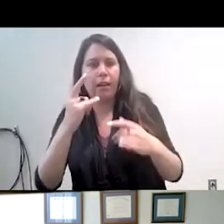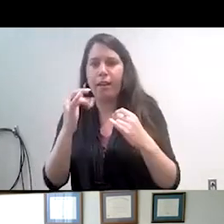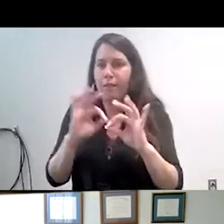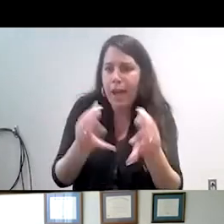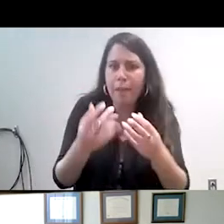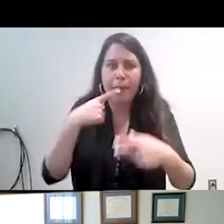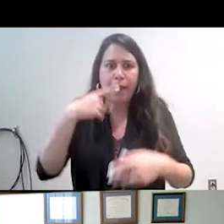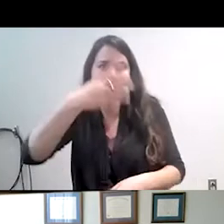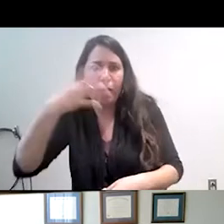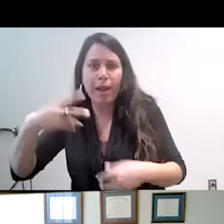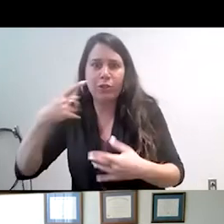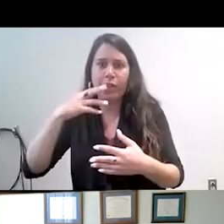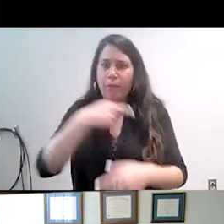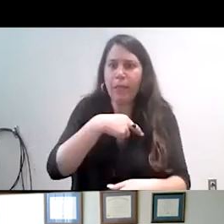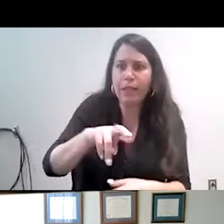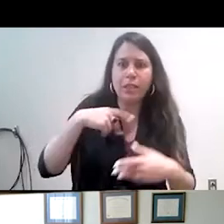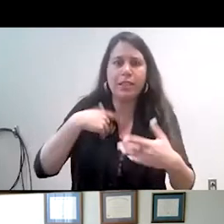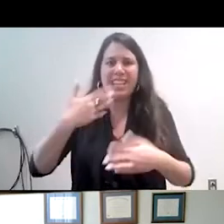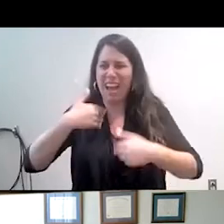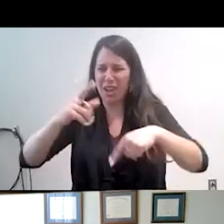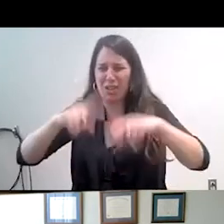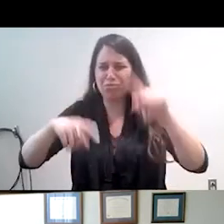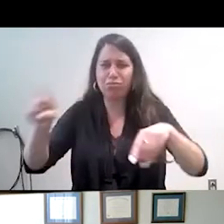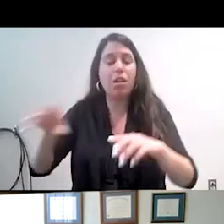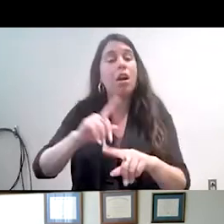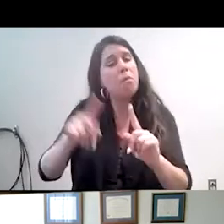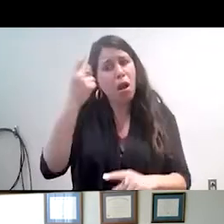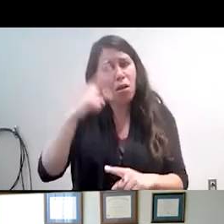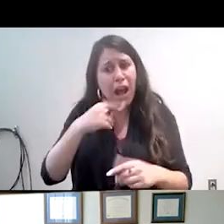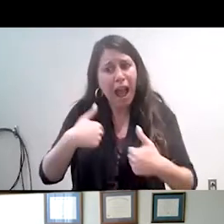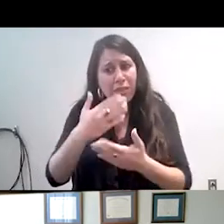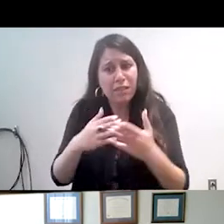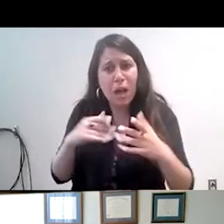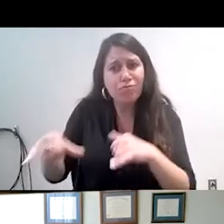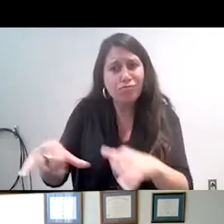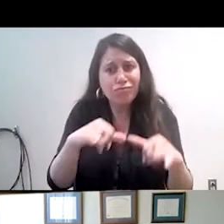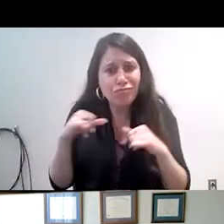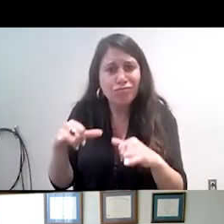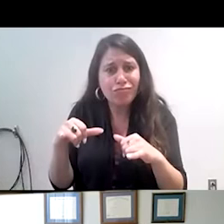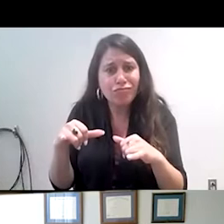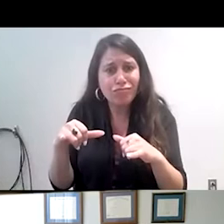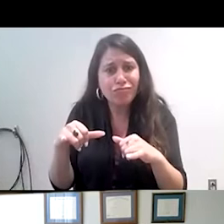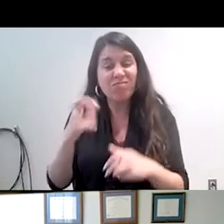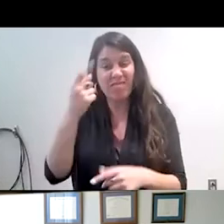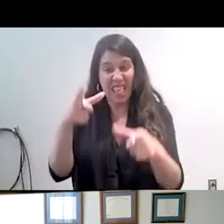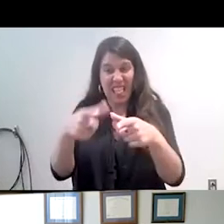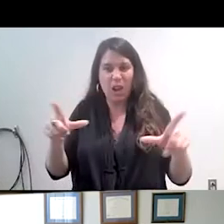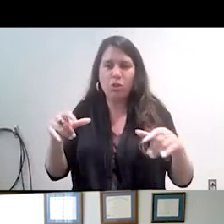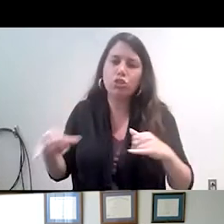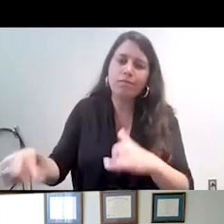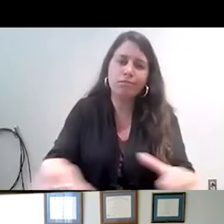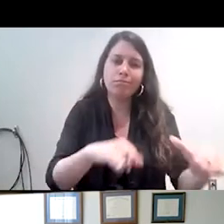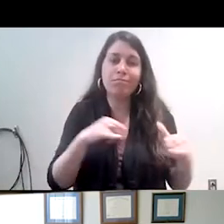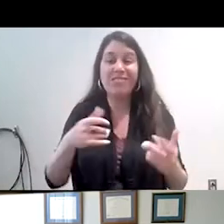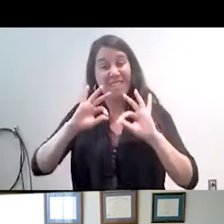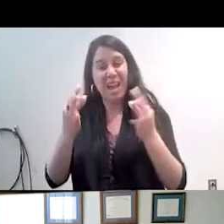But that being said, there are many shared cultural characteristics, such as language, familism, religiosity, cultural values of that